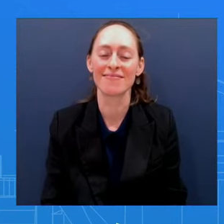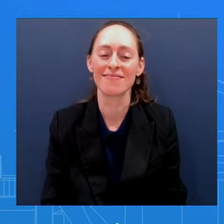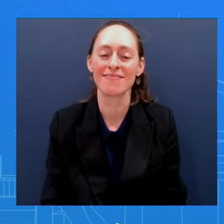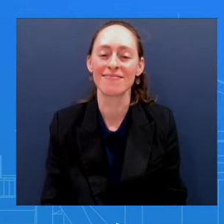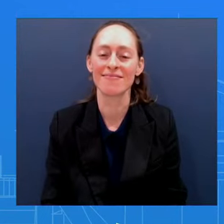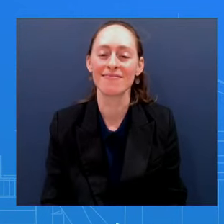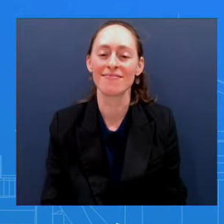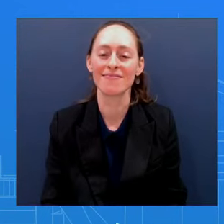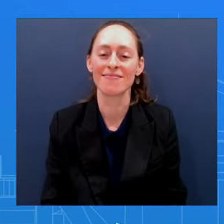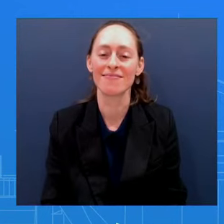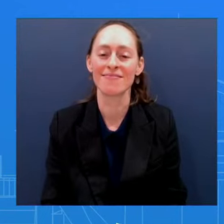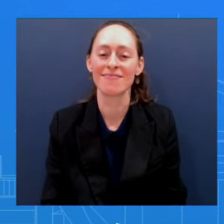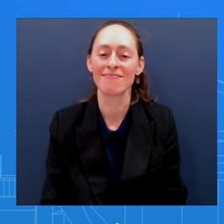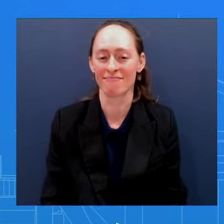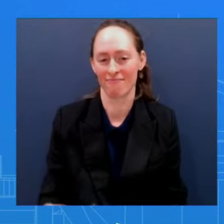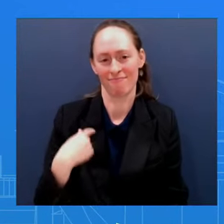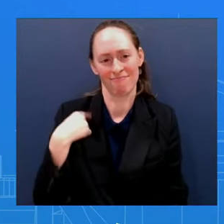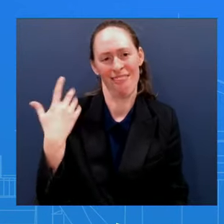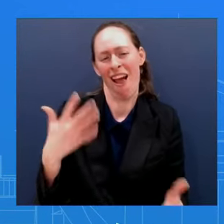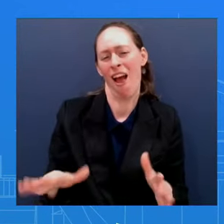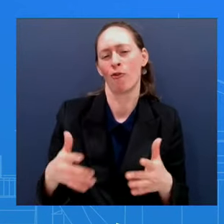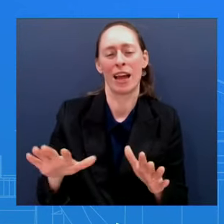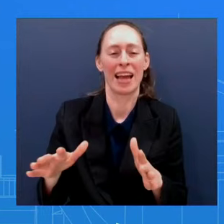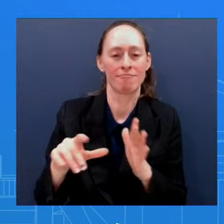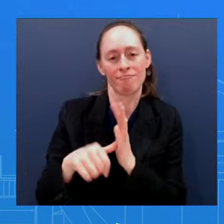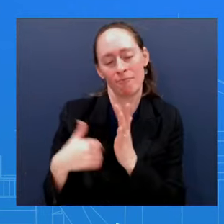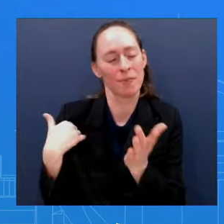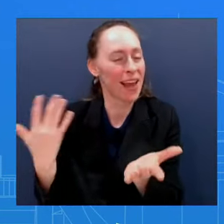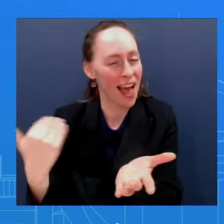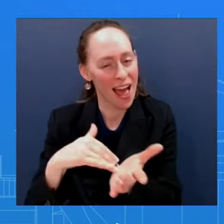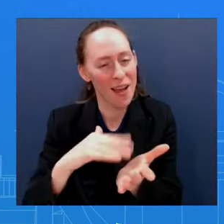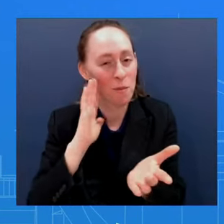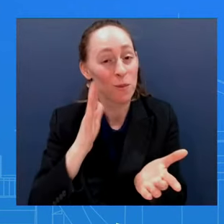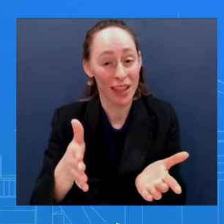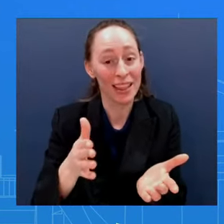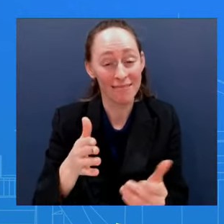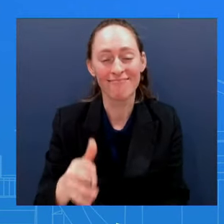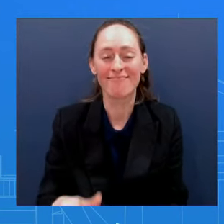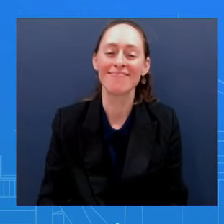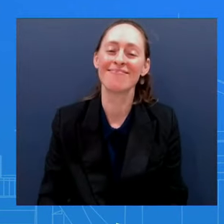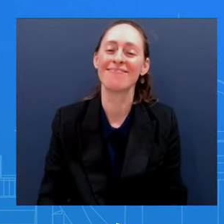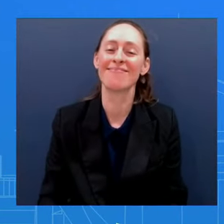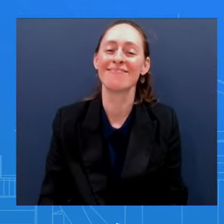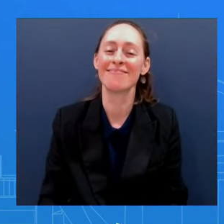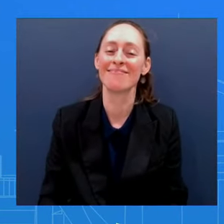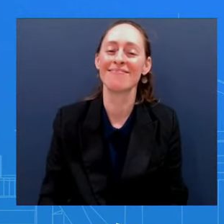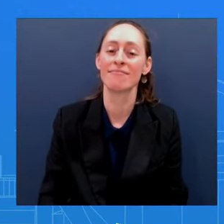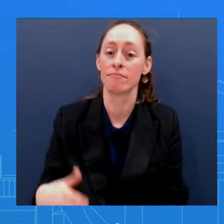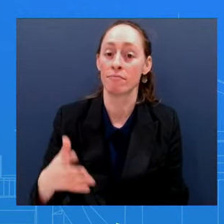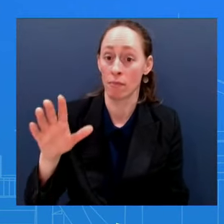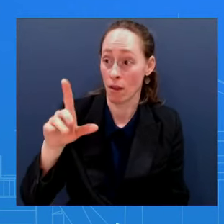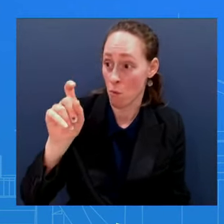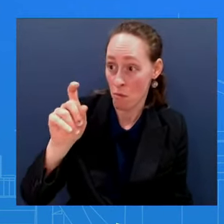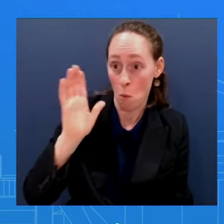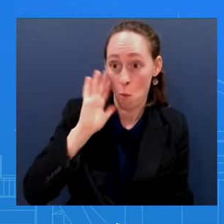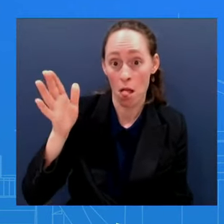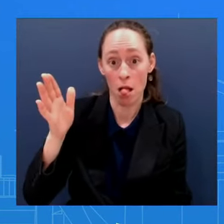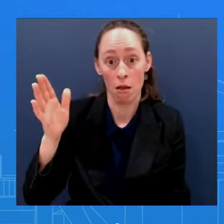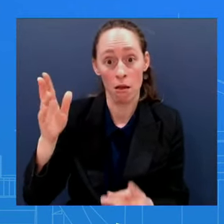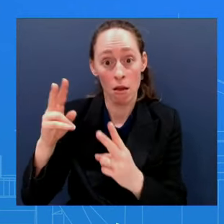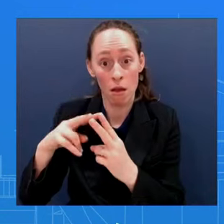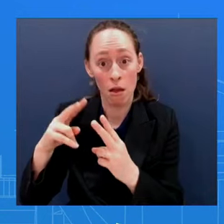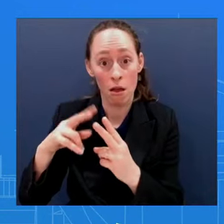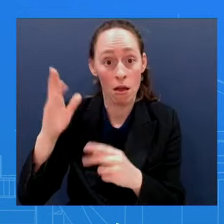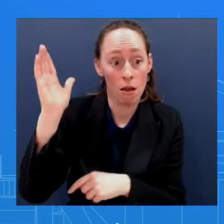press If there is going to be a press conference or not during foreign leaders It depends on those